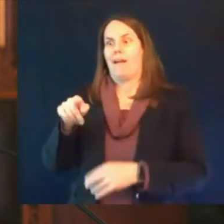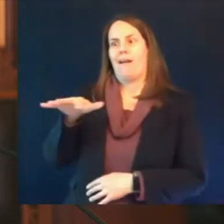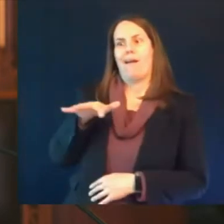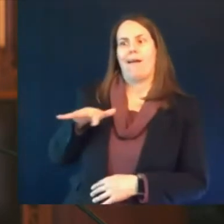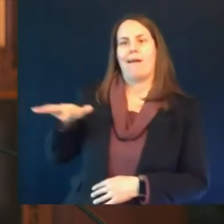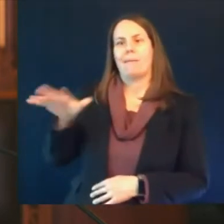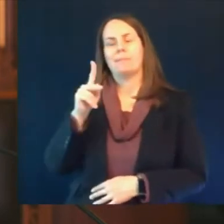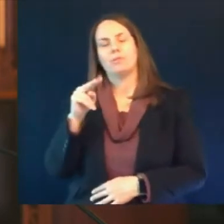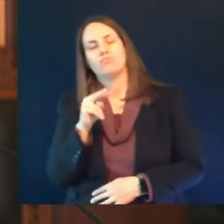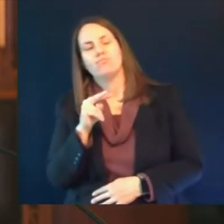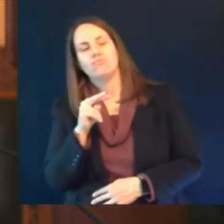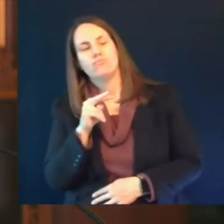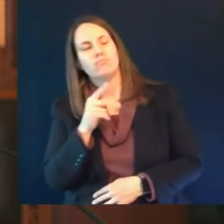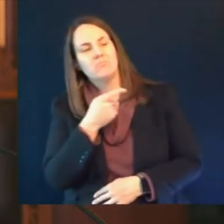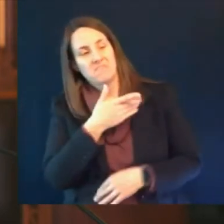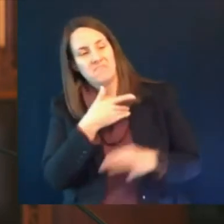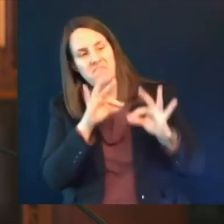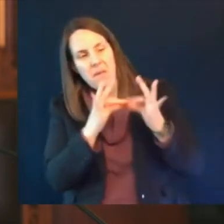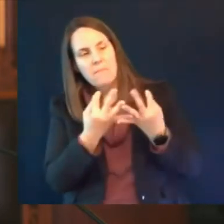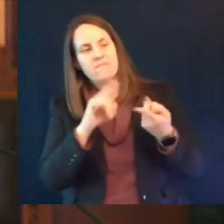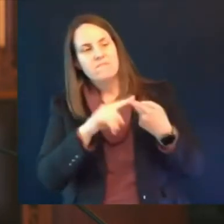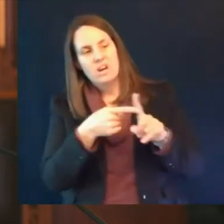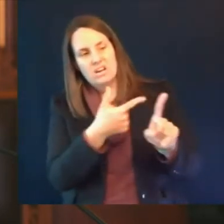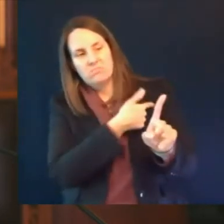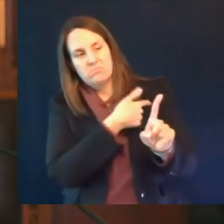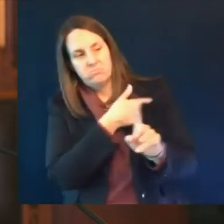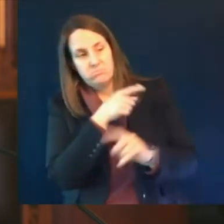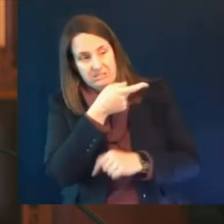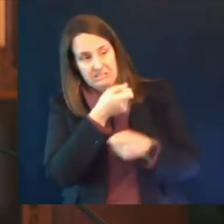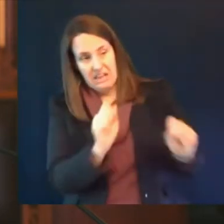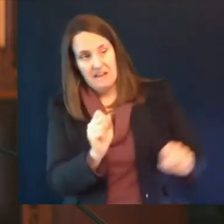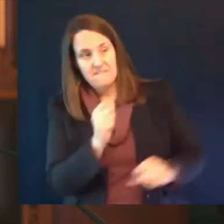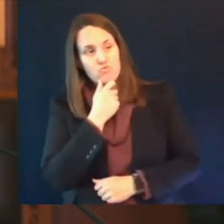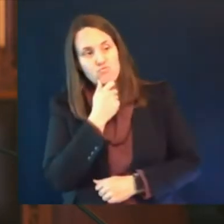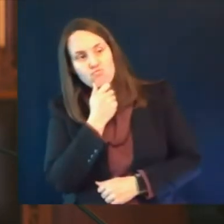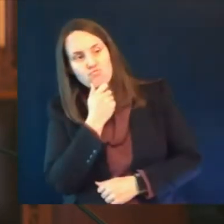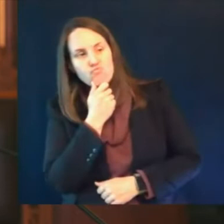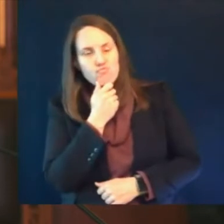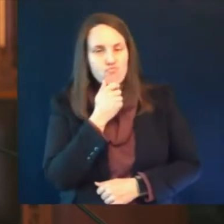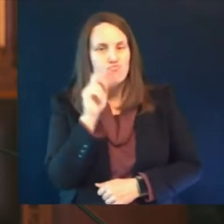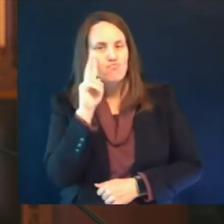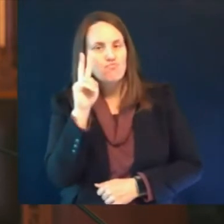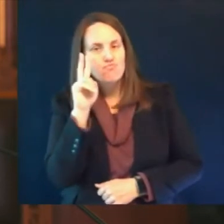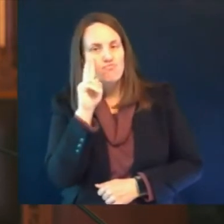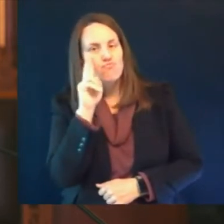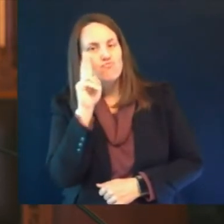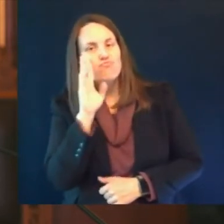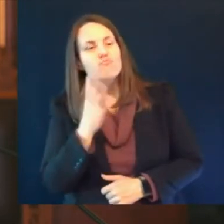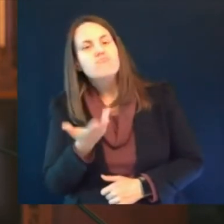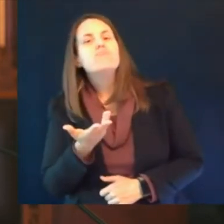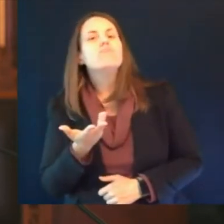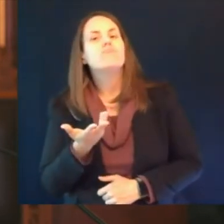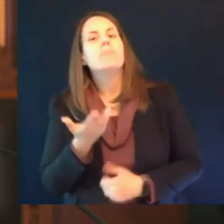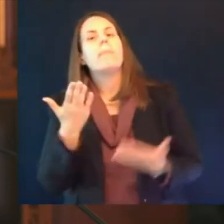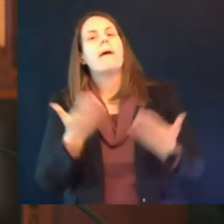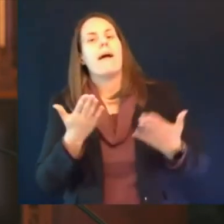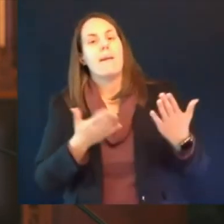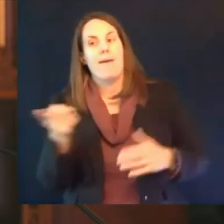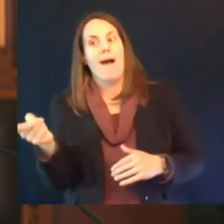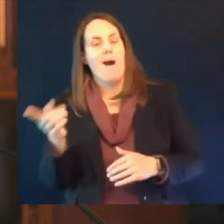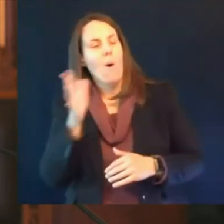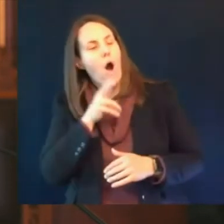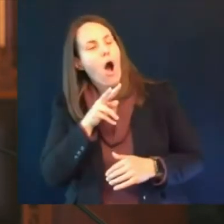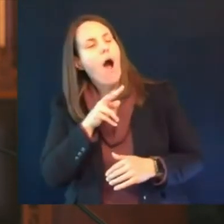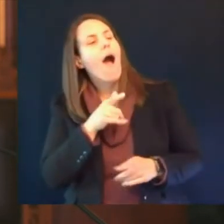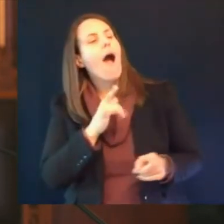likely come forward as they see others doing well and then there'll be a group that that